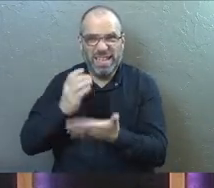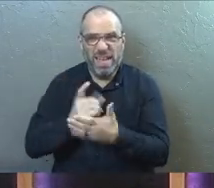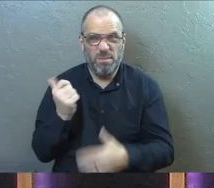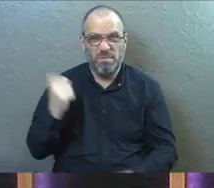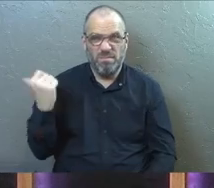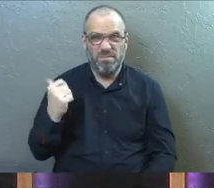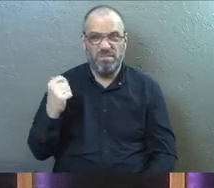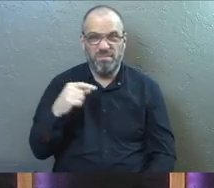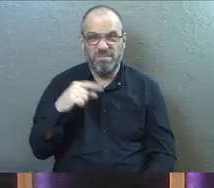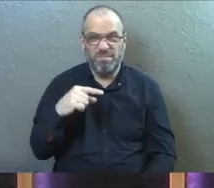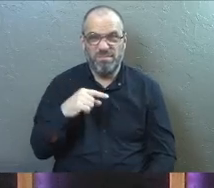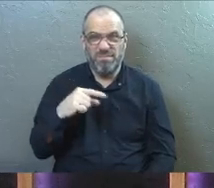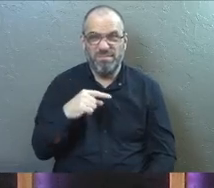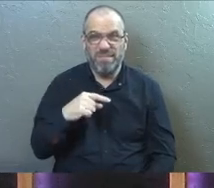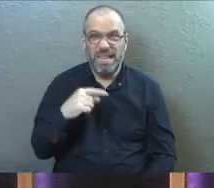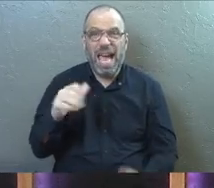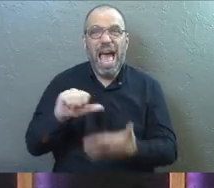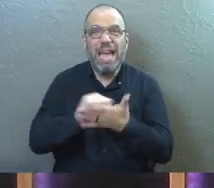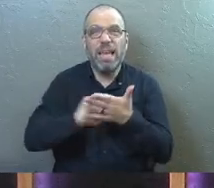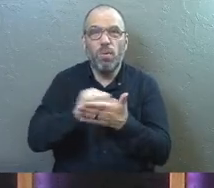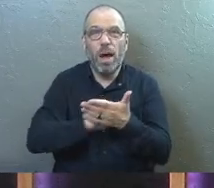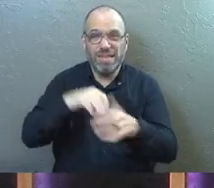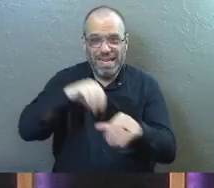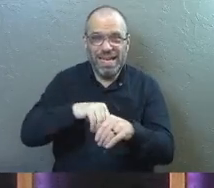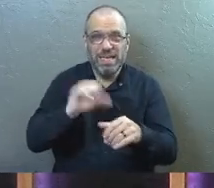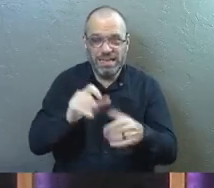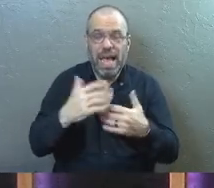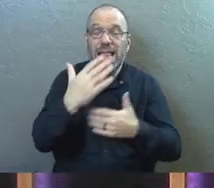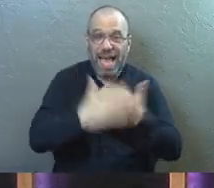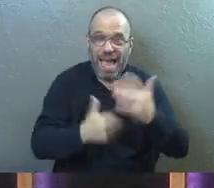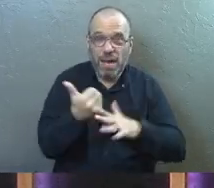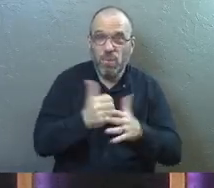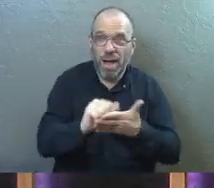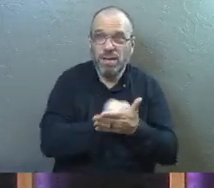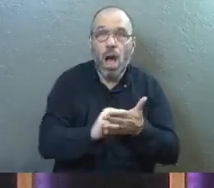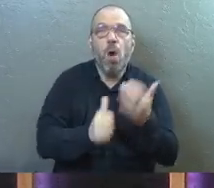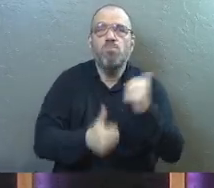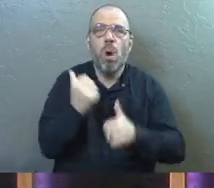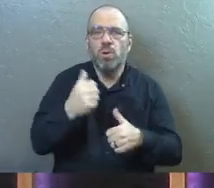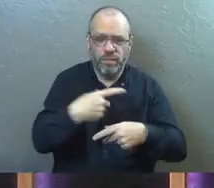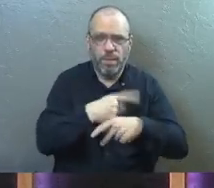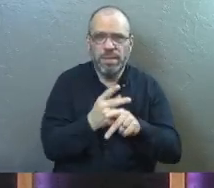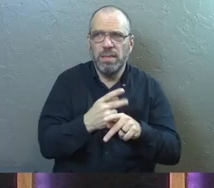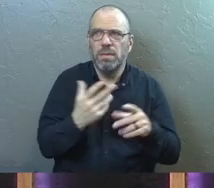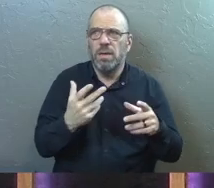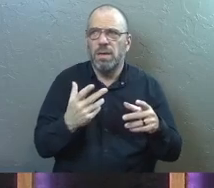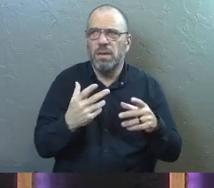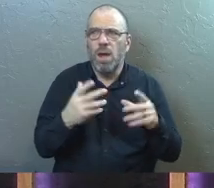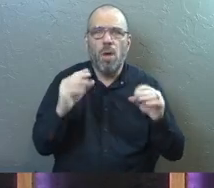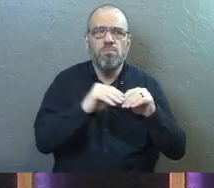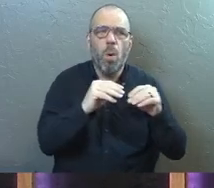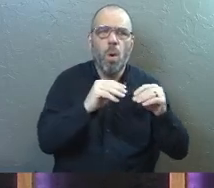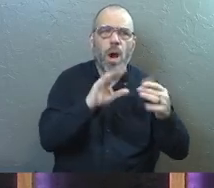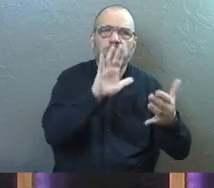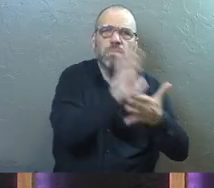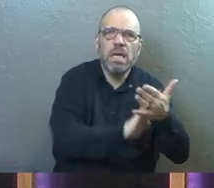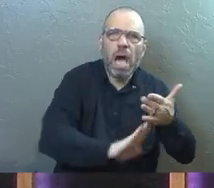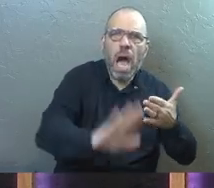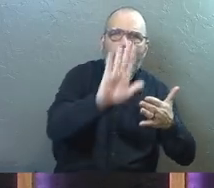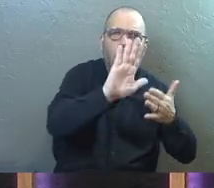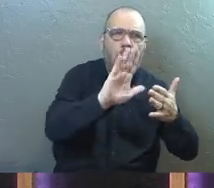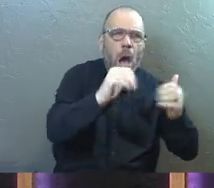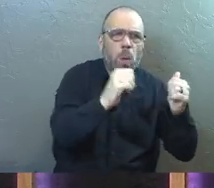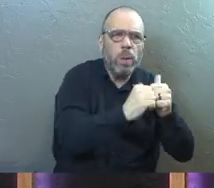every single Sunday and they wash it down in the sink. They hand wash it and most of our producers are more educated and